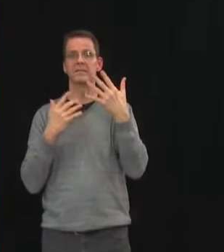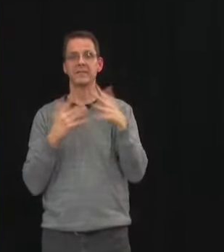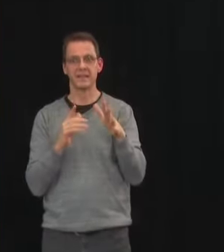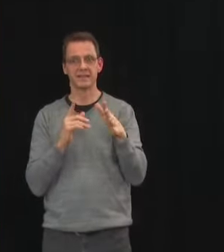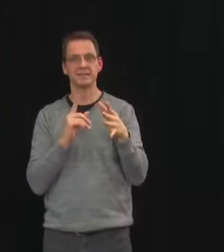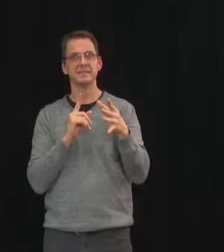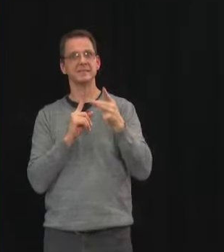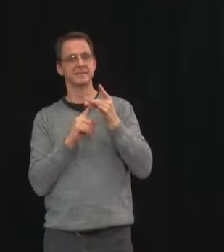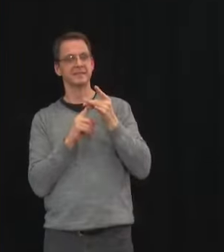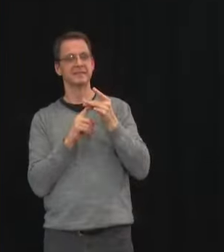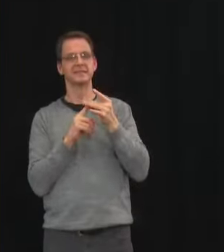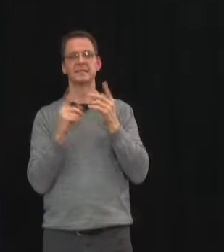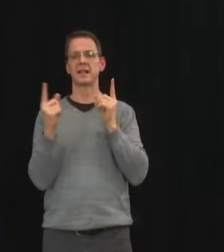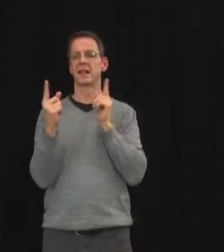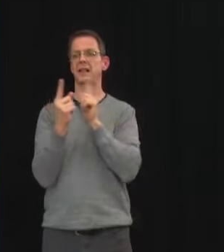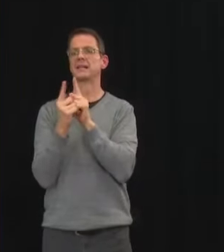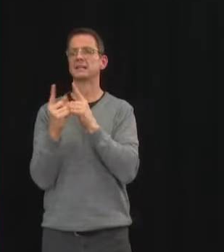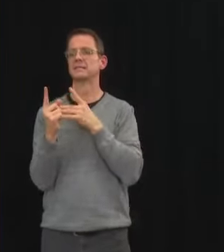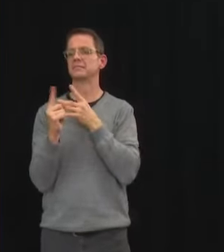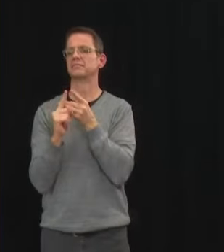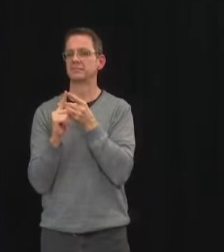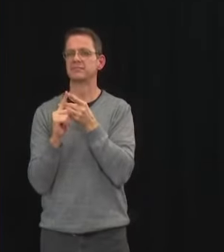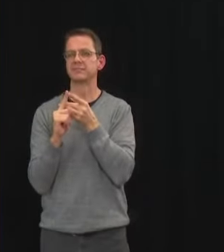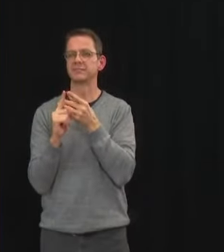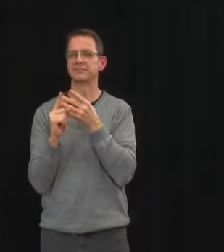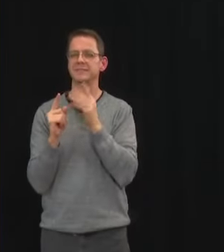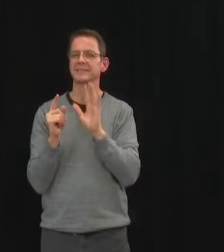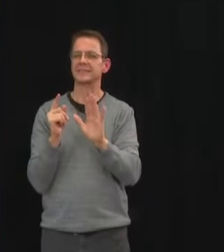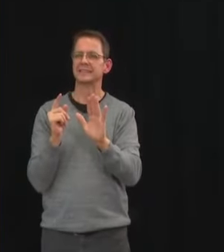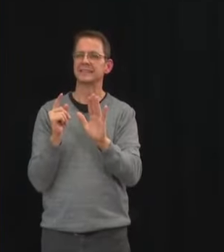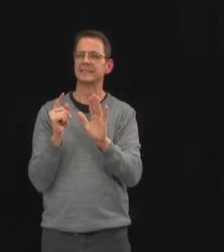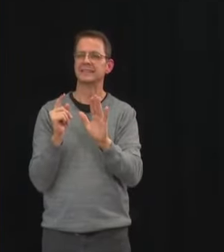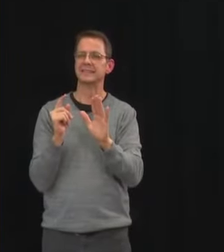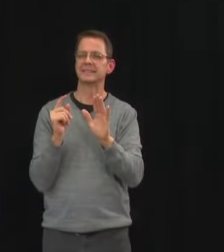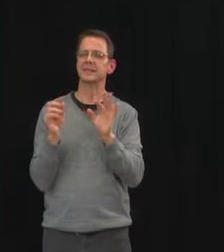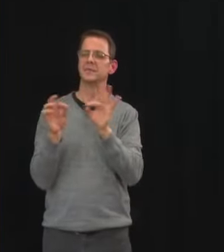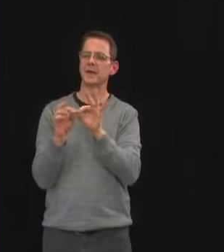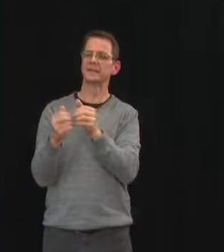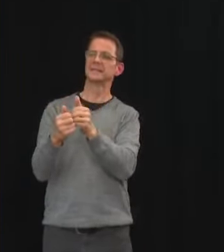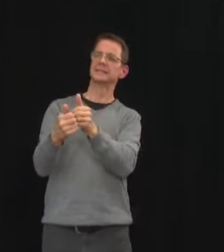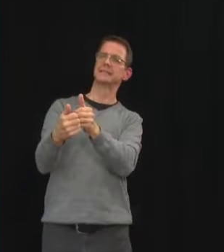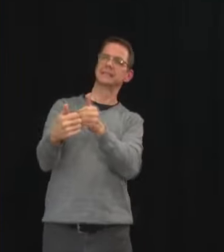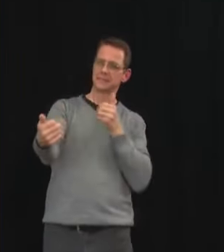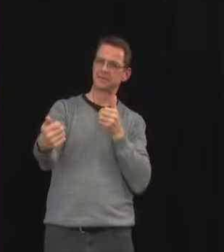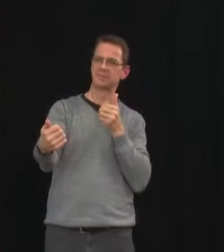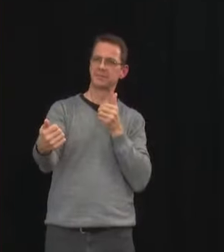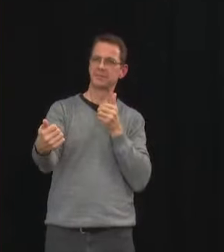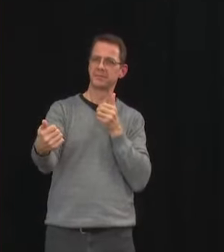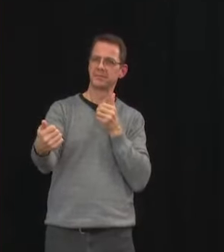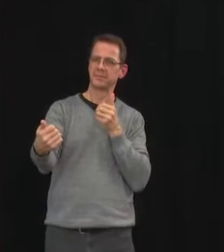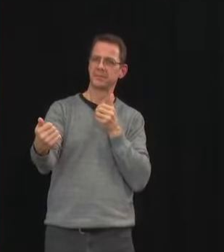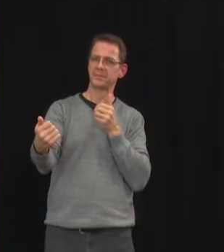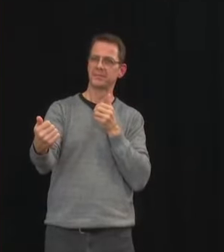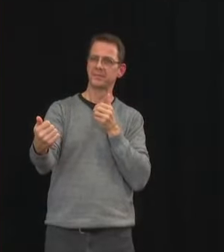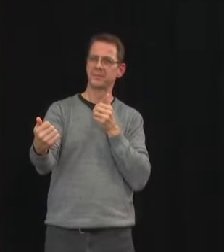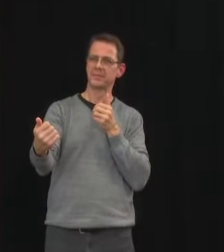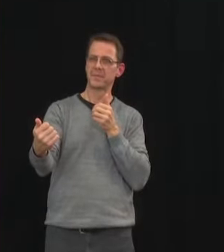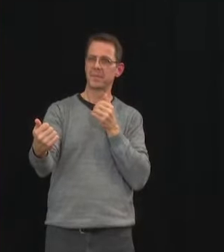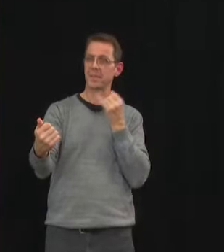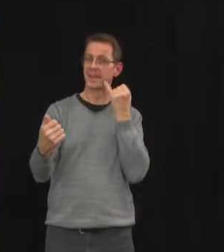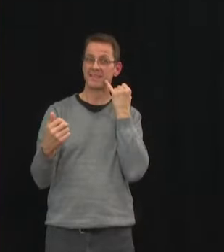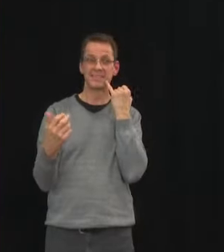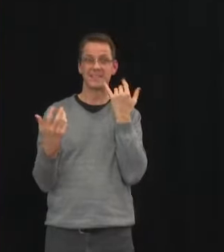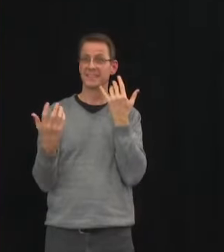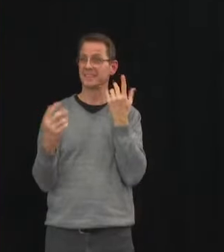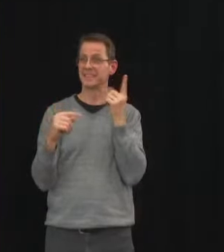it's really critical within that household to separate people out and if that can't be done to take advantage of the isolation